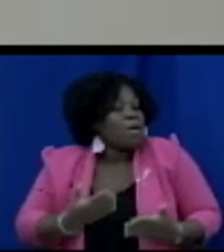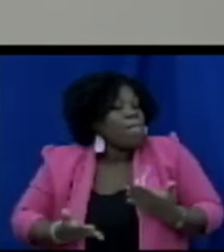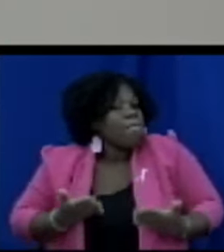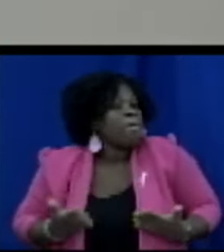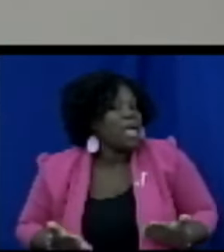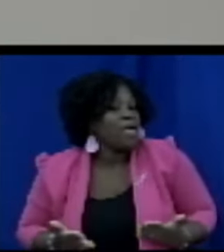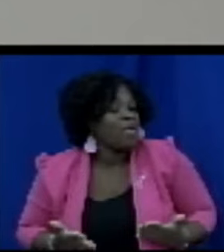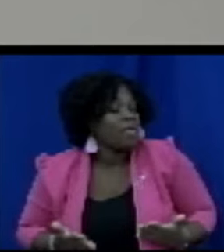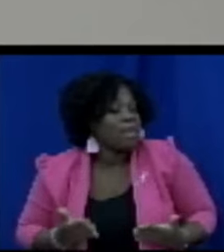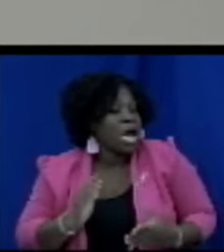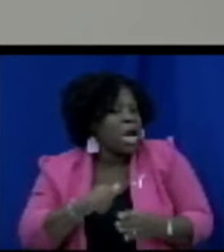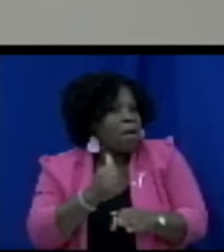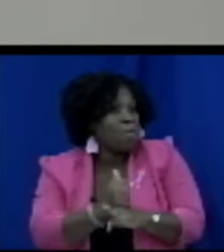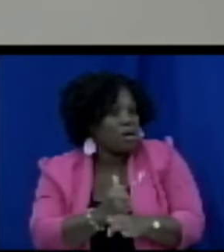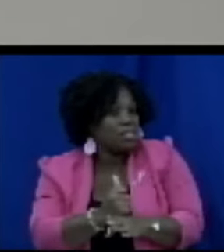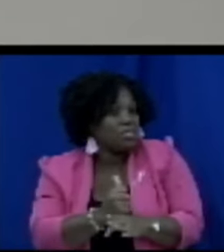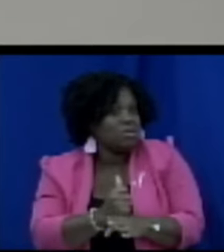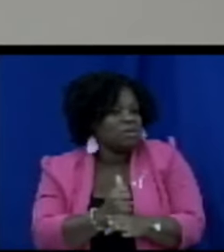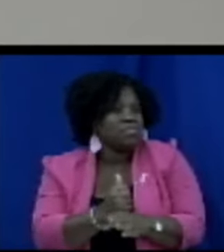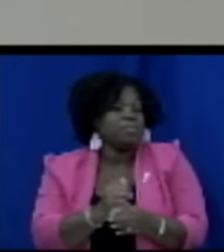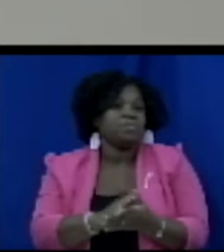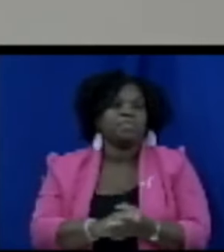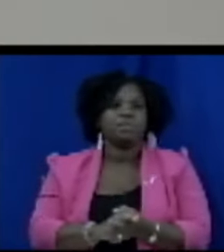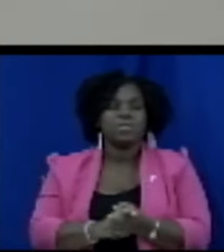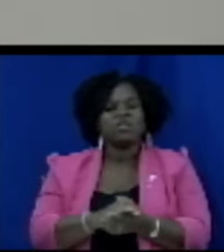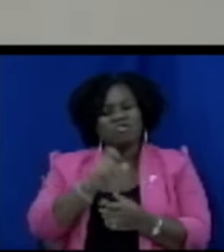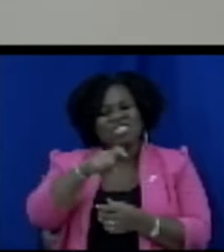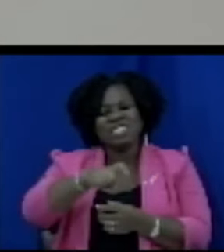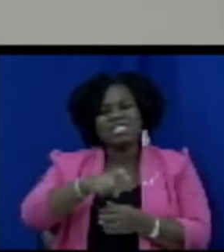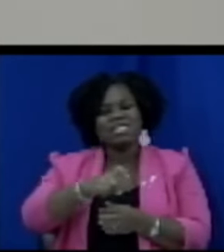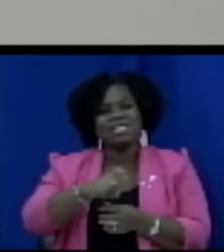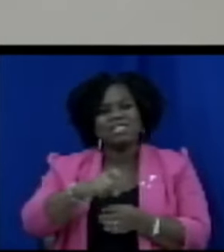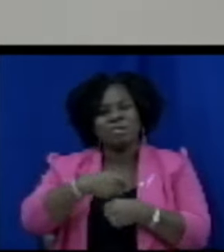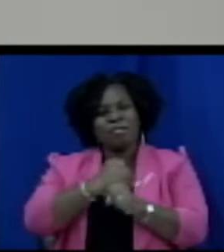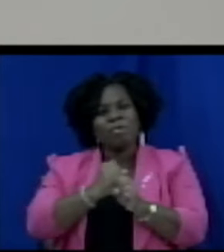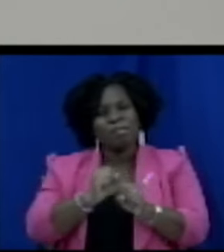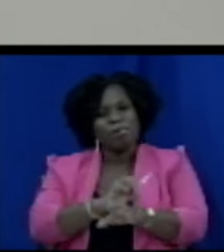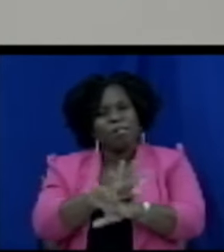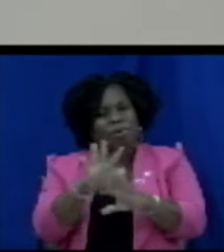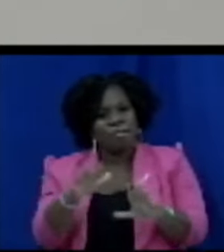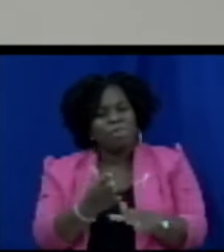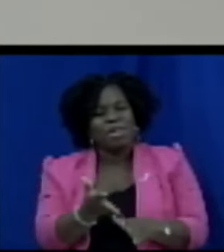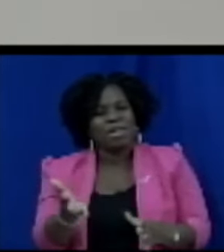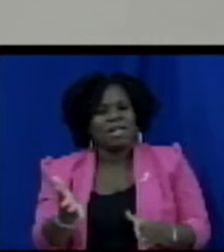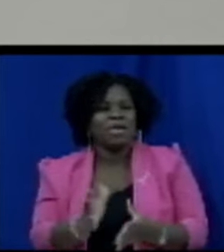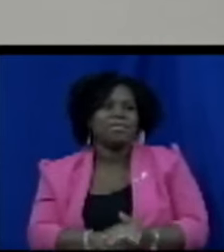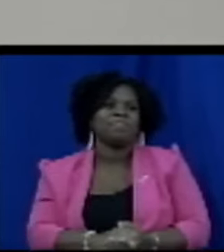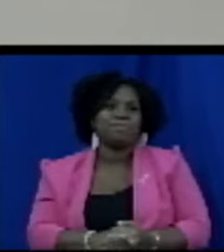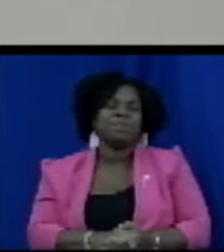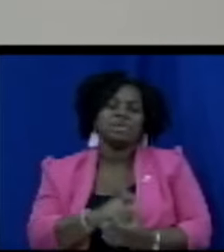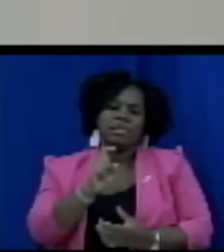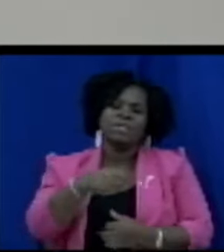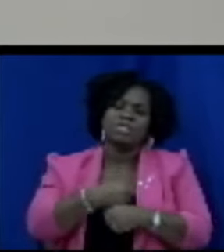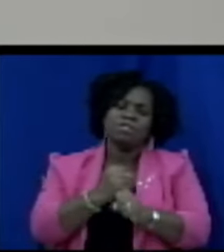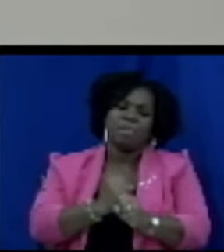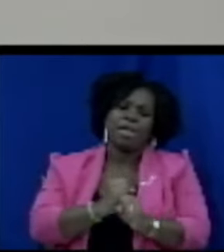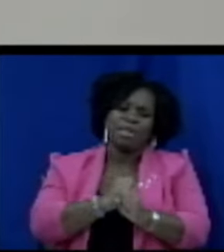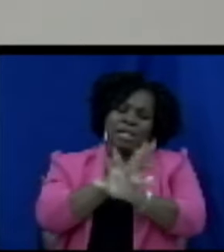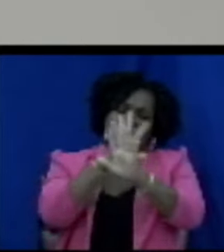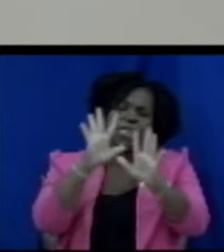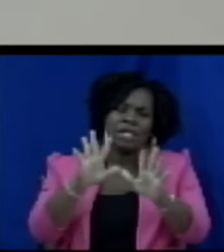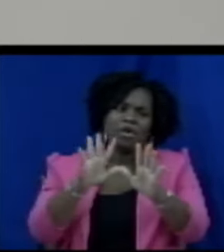on the part of the minister to appoint a chairperson which it is very clear that the